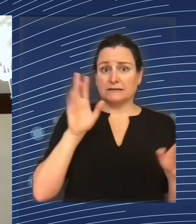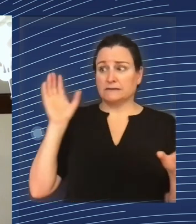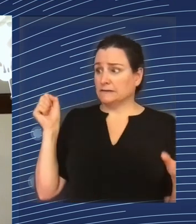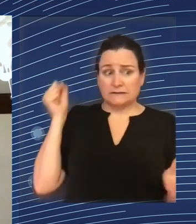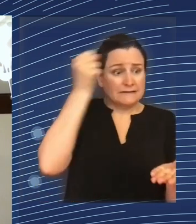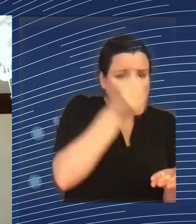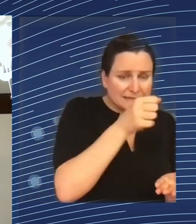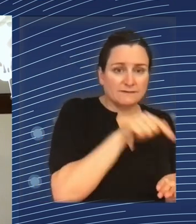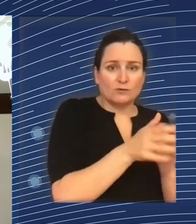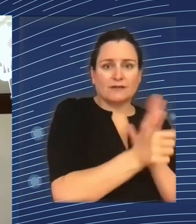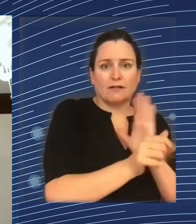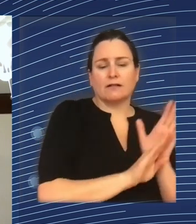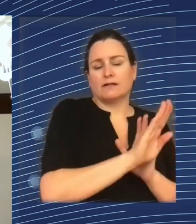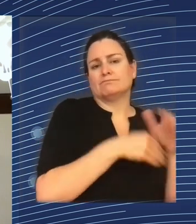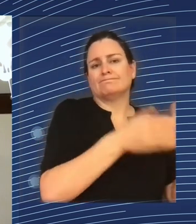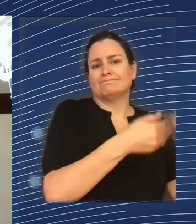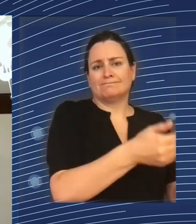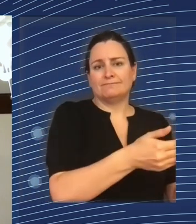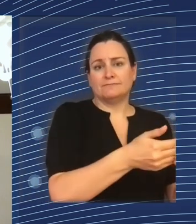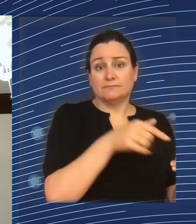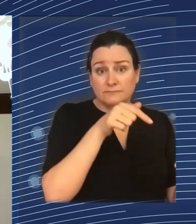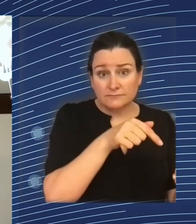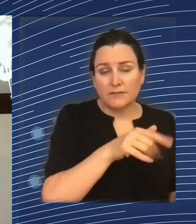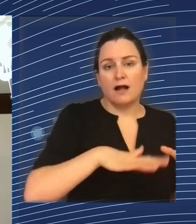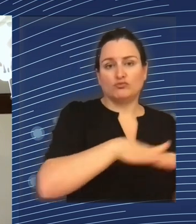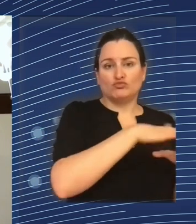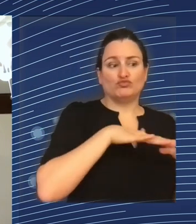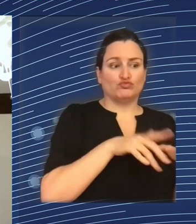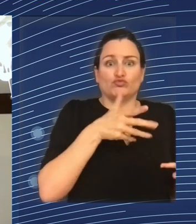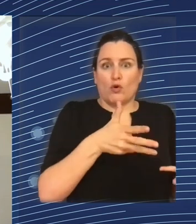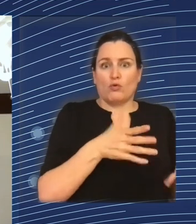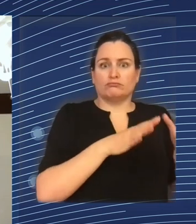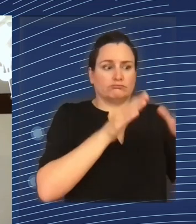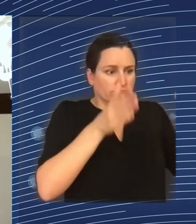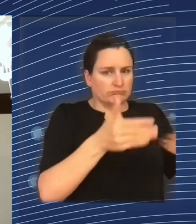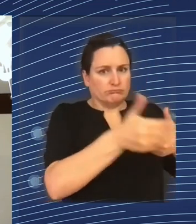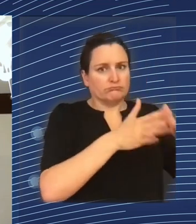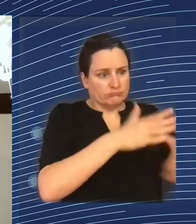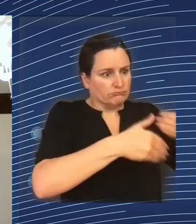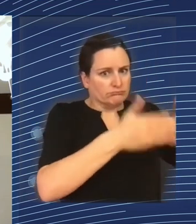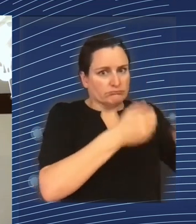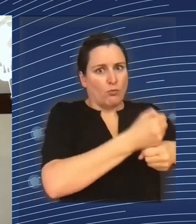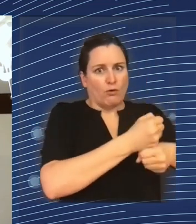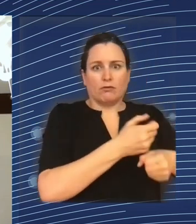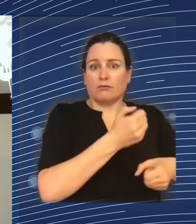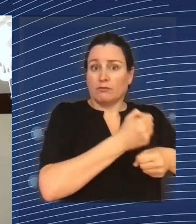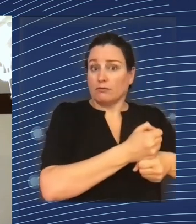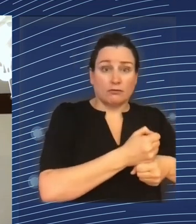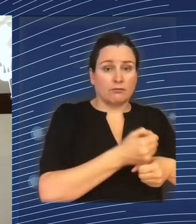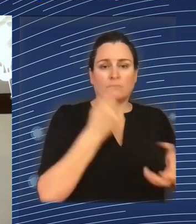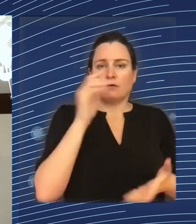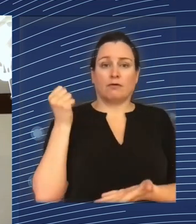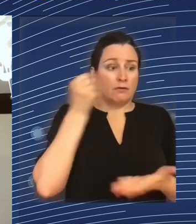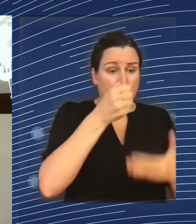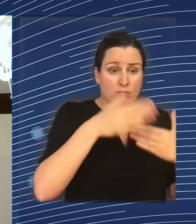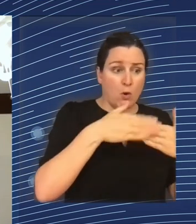company. And they need to be able to do it in the place they come from. Otherwise, they will just leave, well, first to a big city in their country,